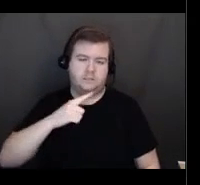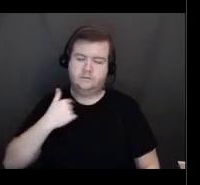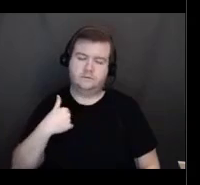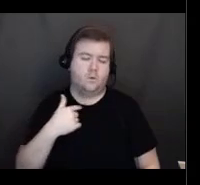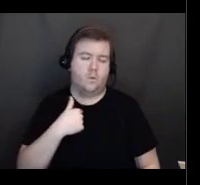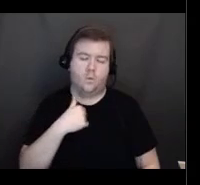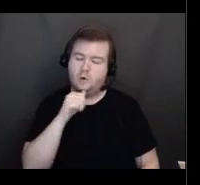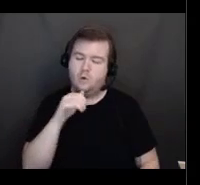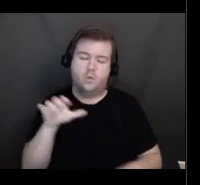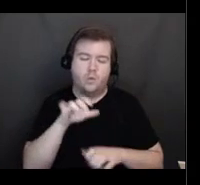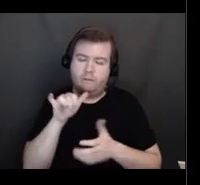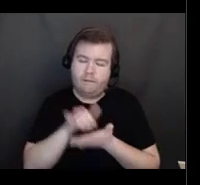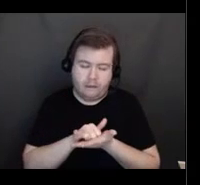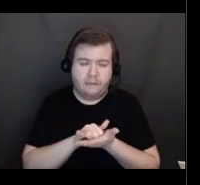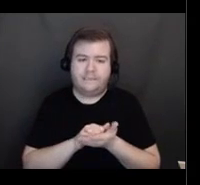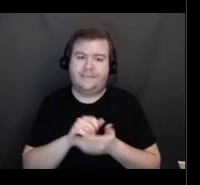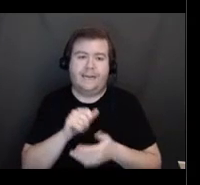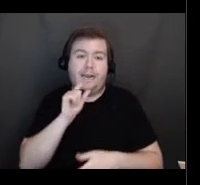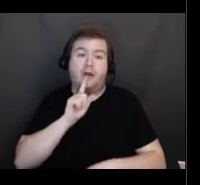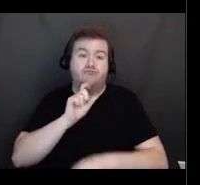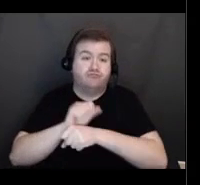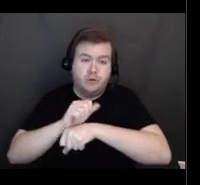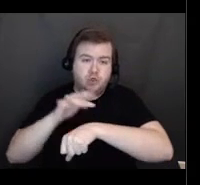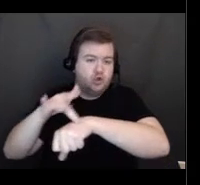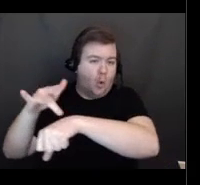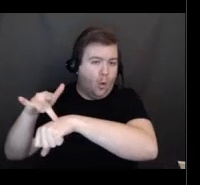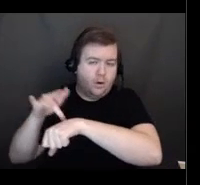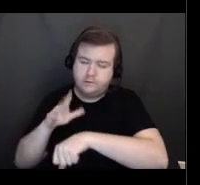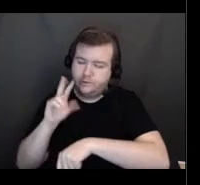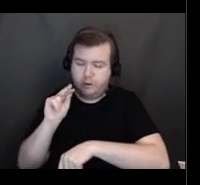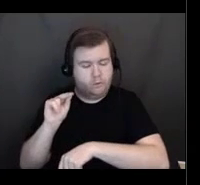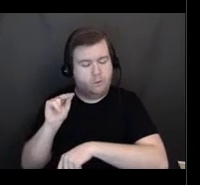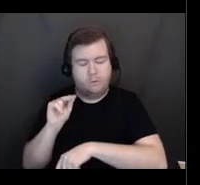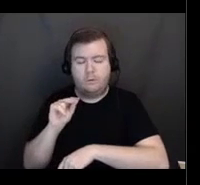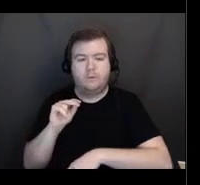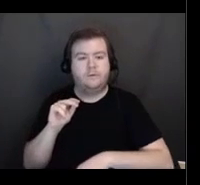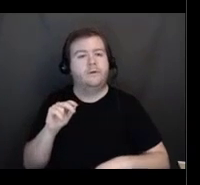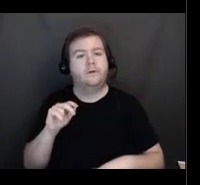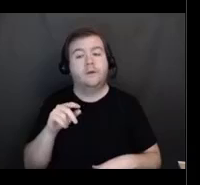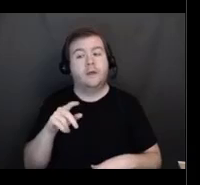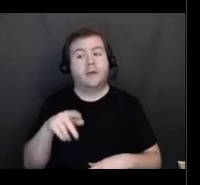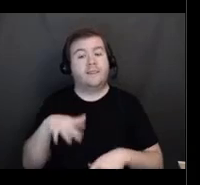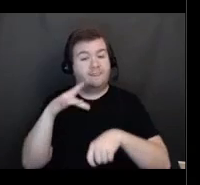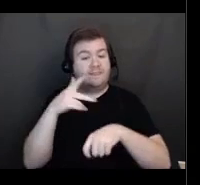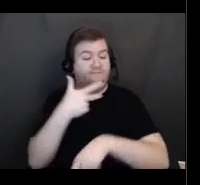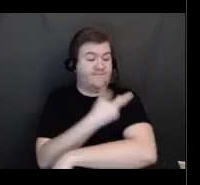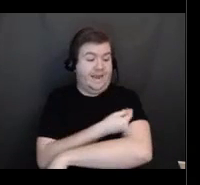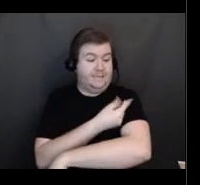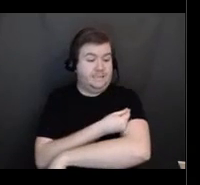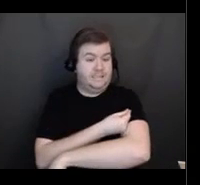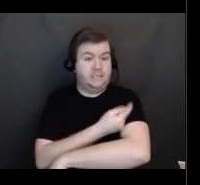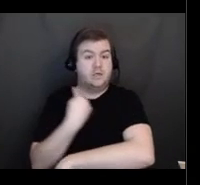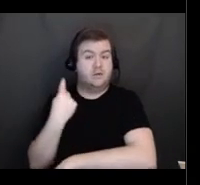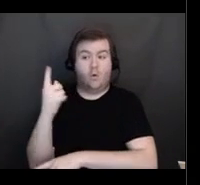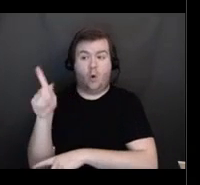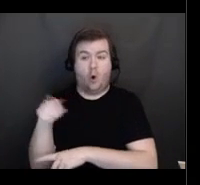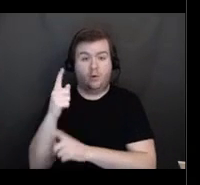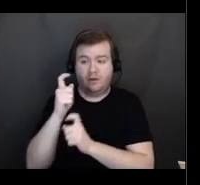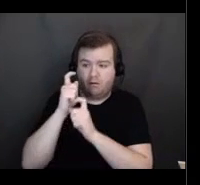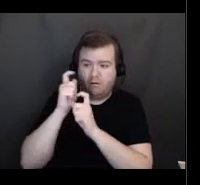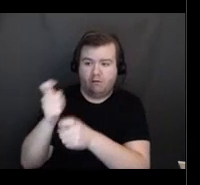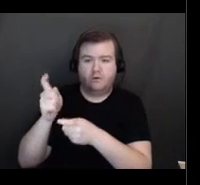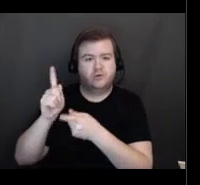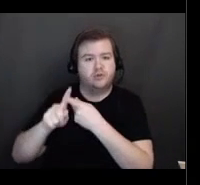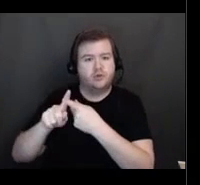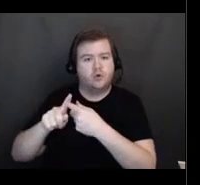for this vaccine. The vaccine is, is only administered to licensed vaccinators. It is not,